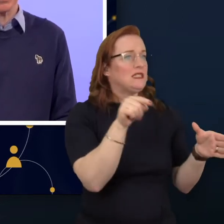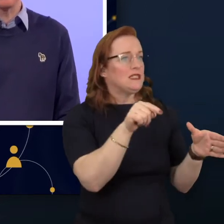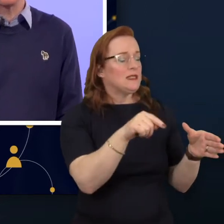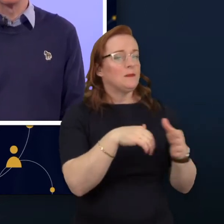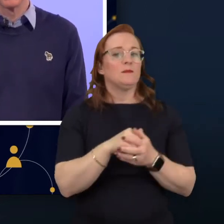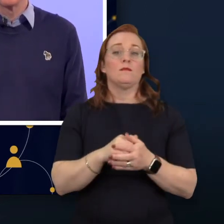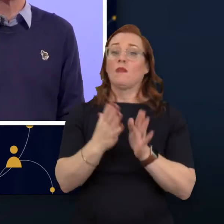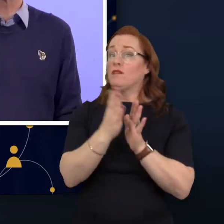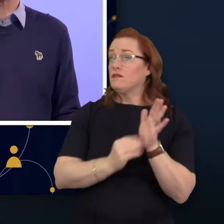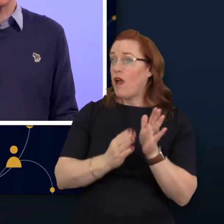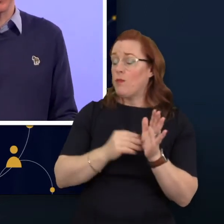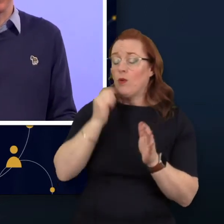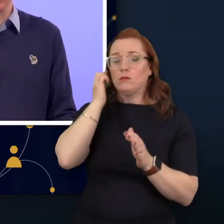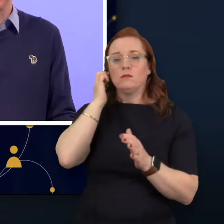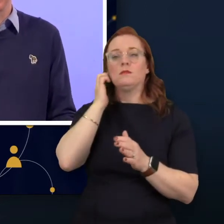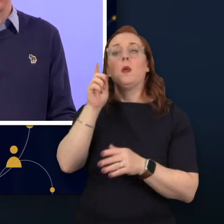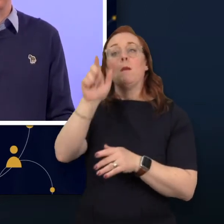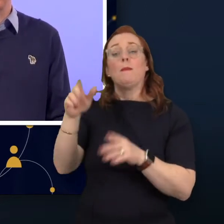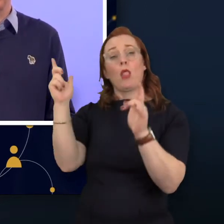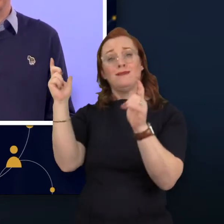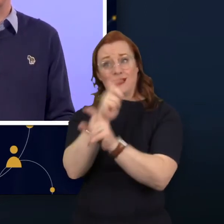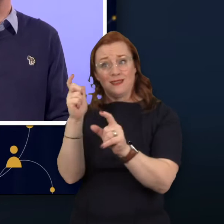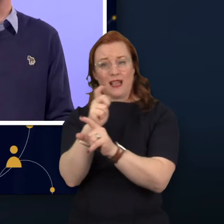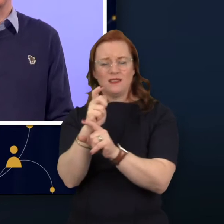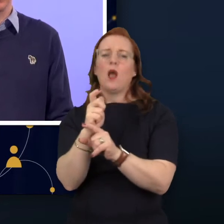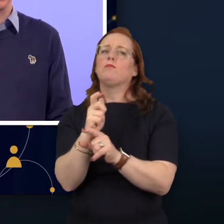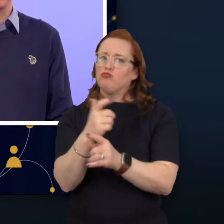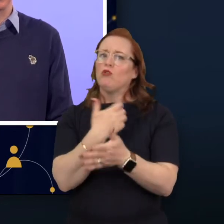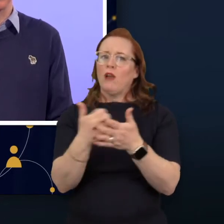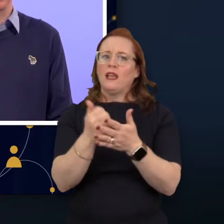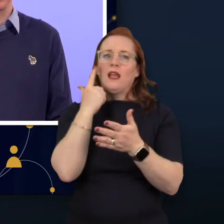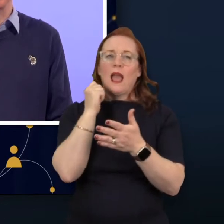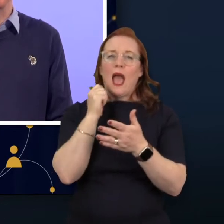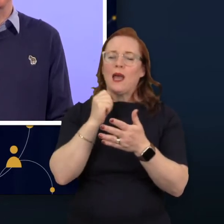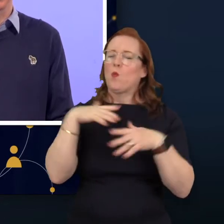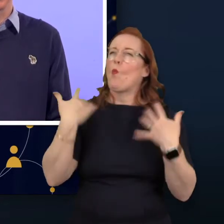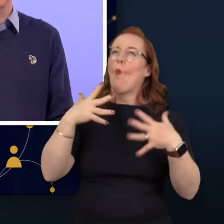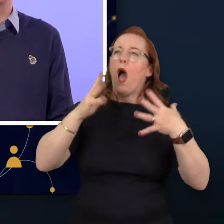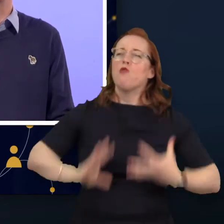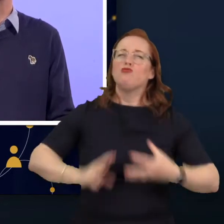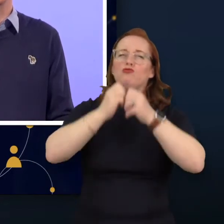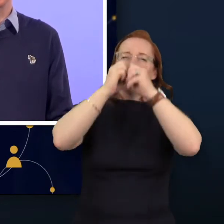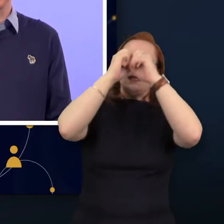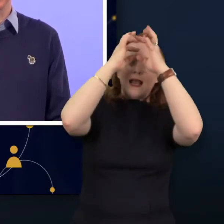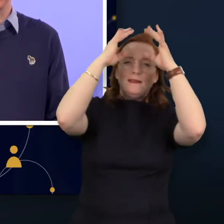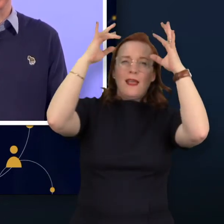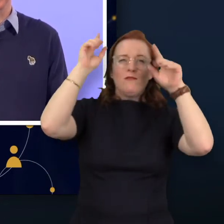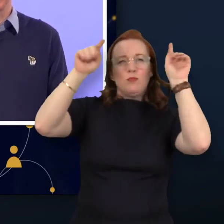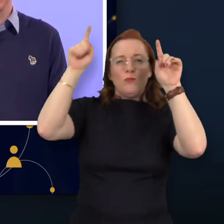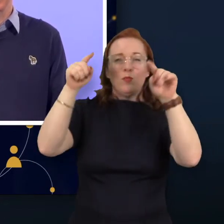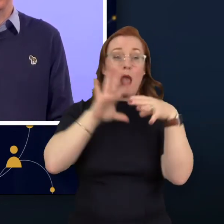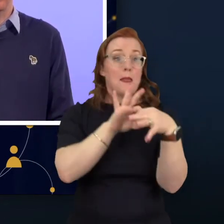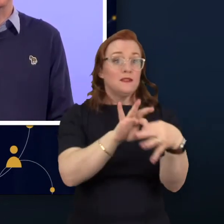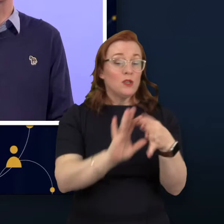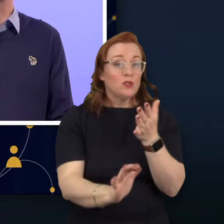As example, dyslexic people often bring incredible creative thinking, strong interpersonal skills